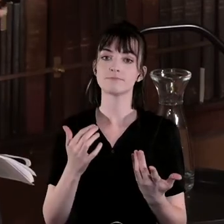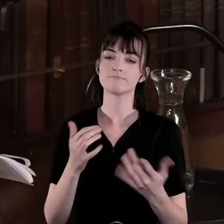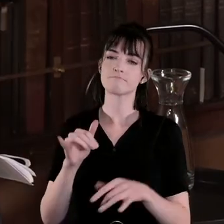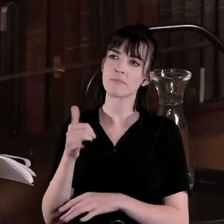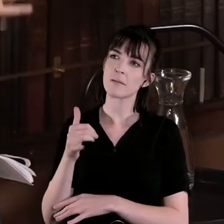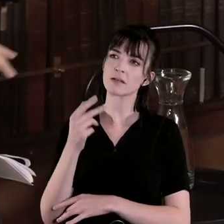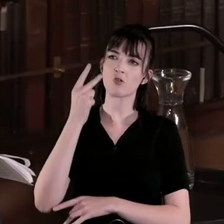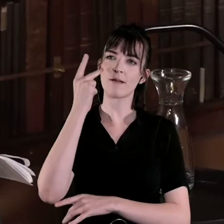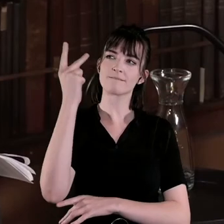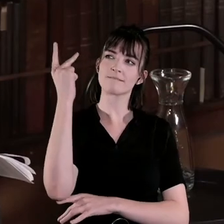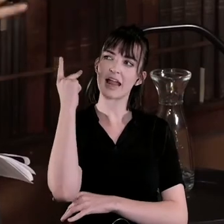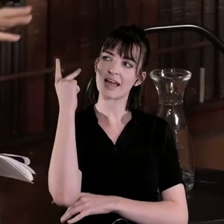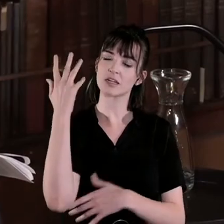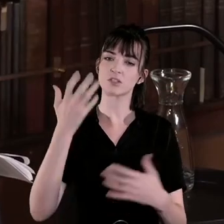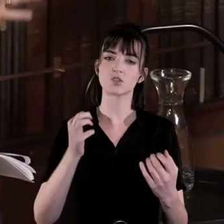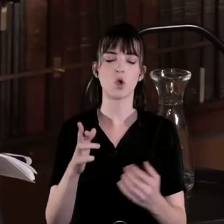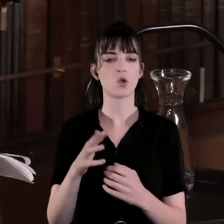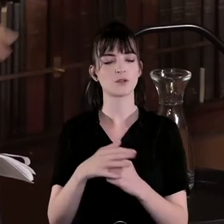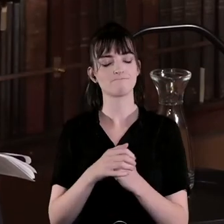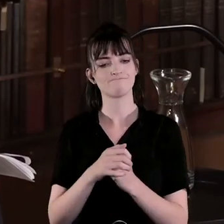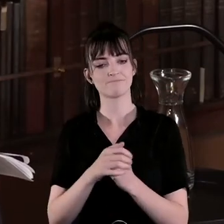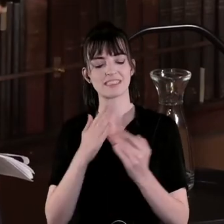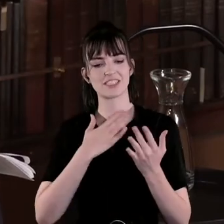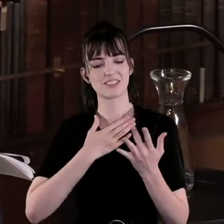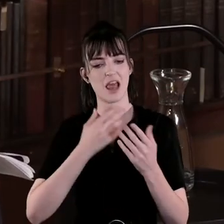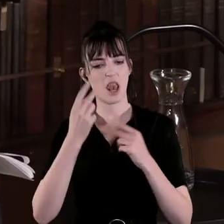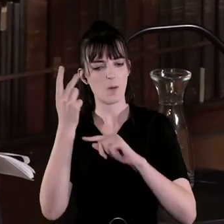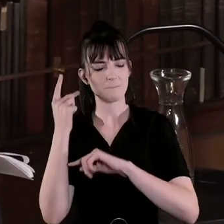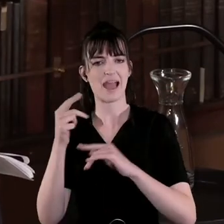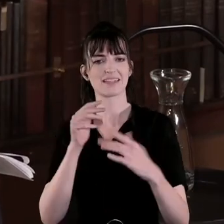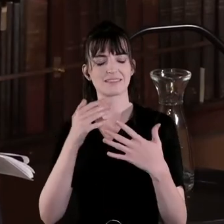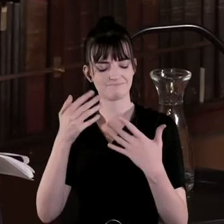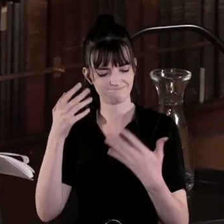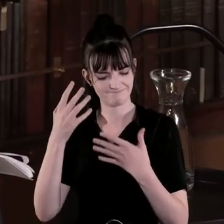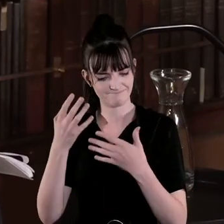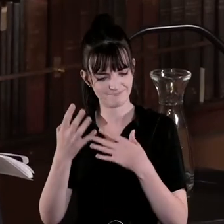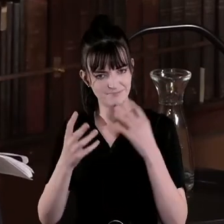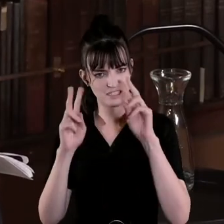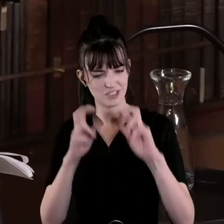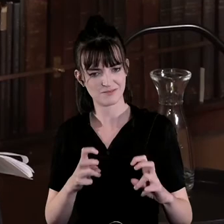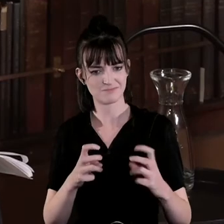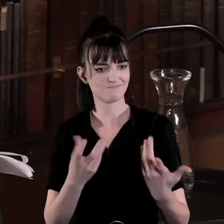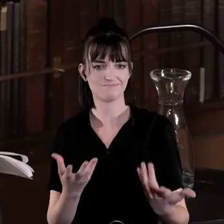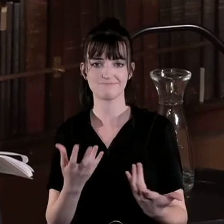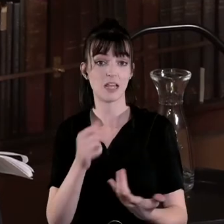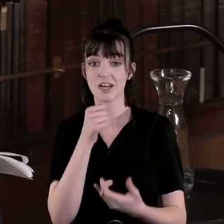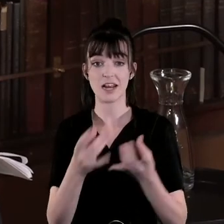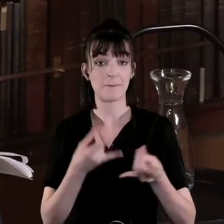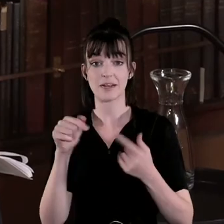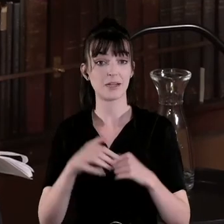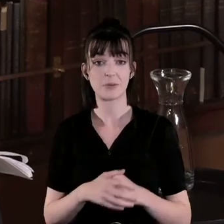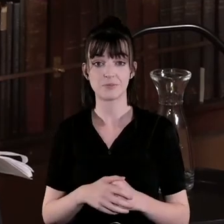reflection or post-mortem or whatever it is that occurs it just it didn't happen and